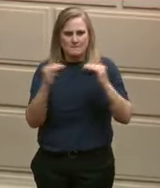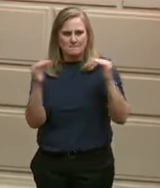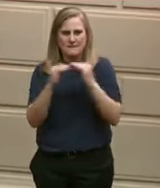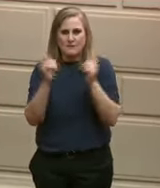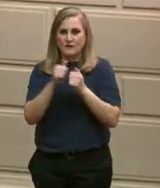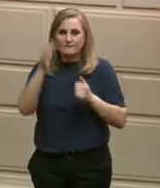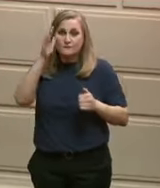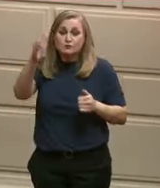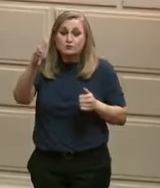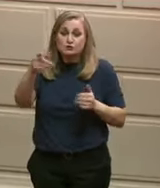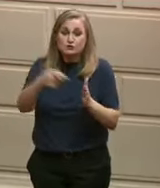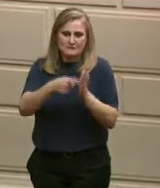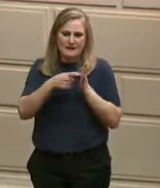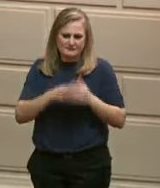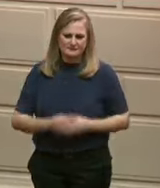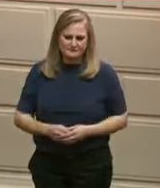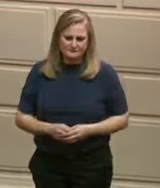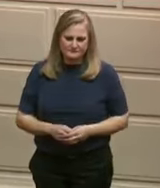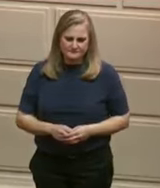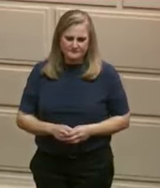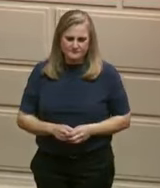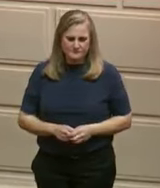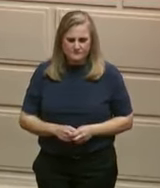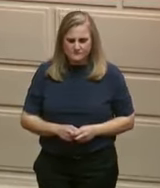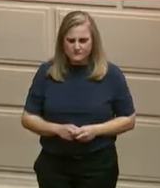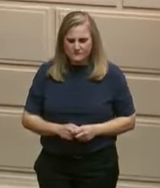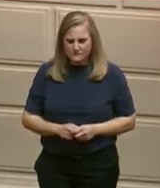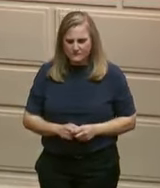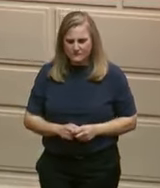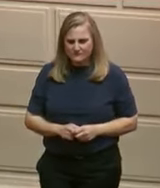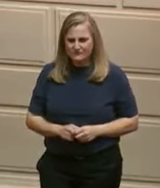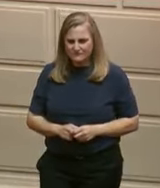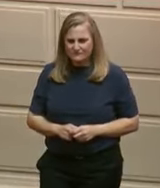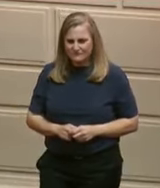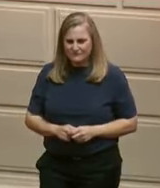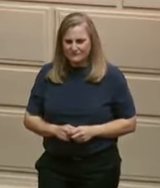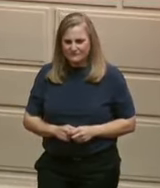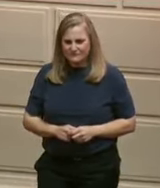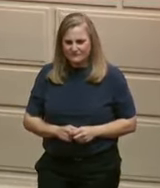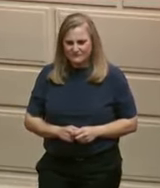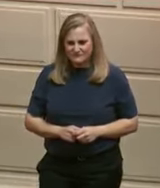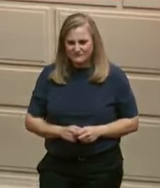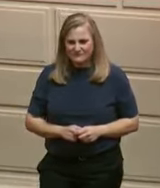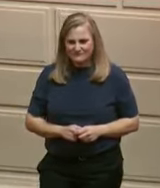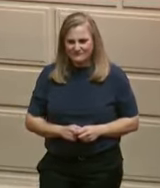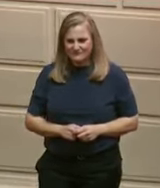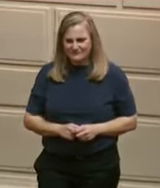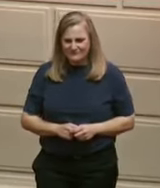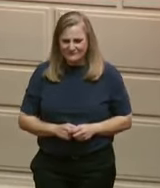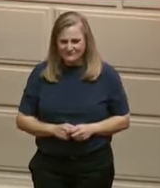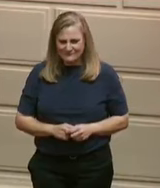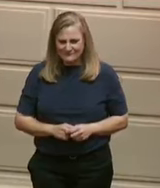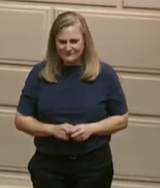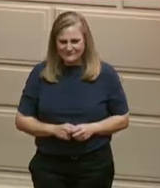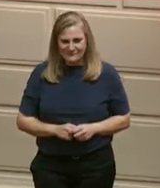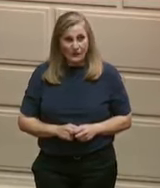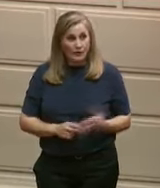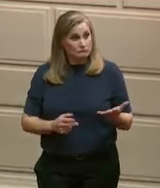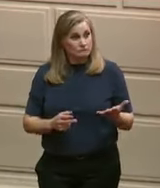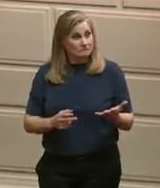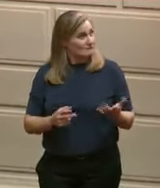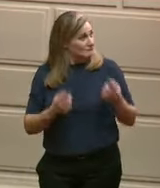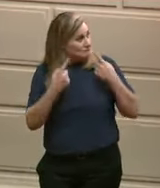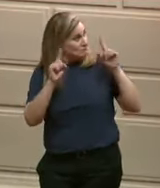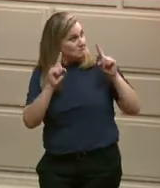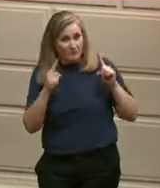next level. Let's pass a first-of-its-kind cybersecurity bond to grow Rhode